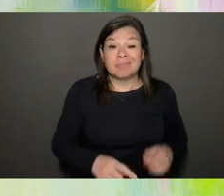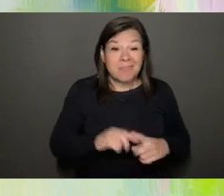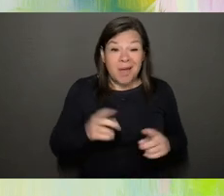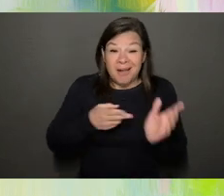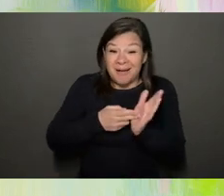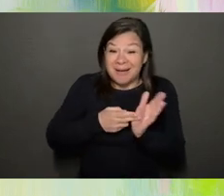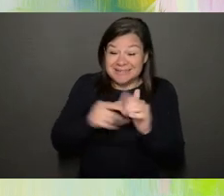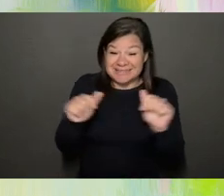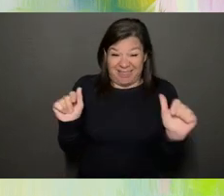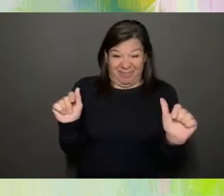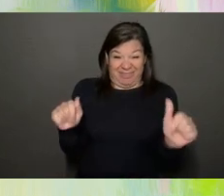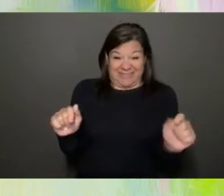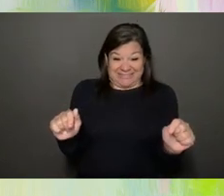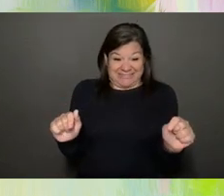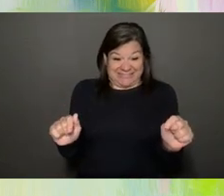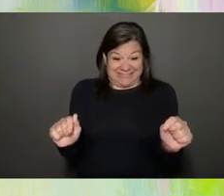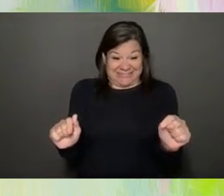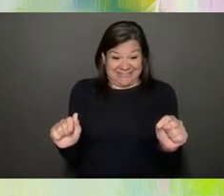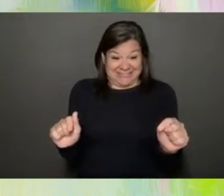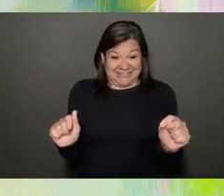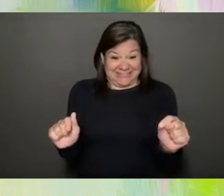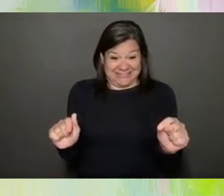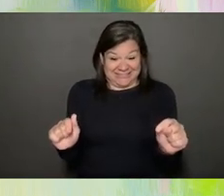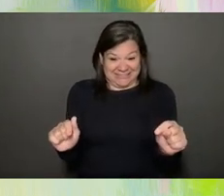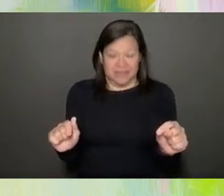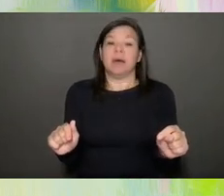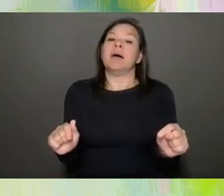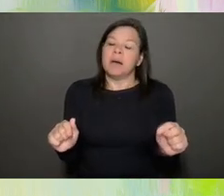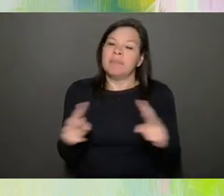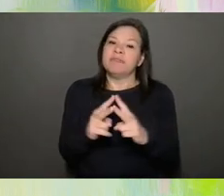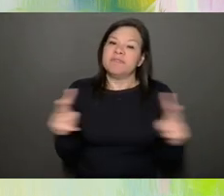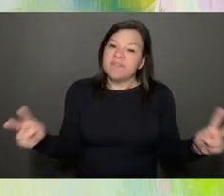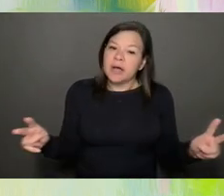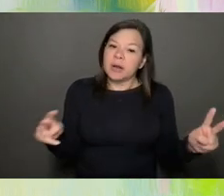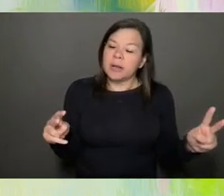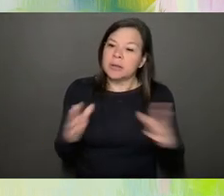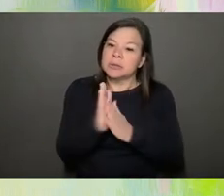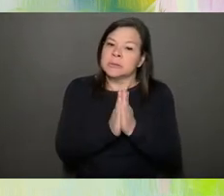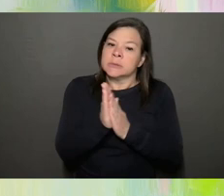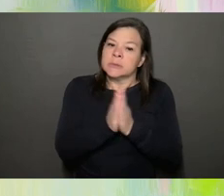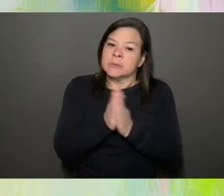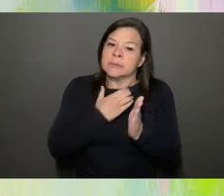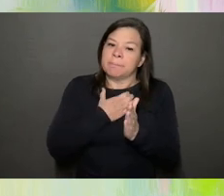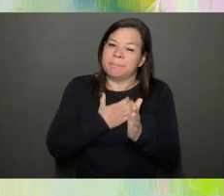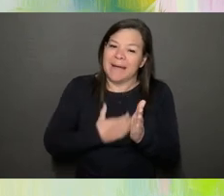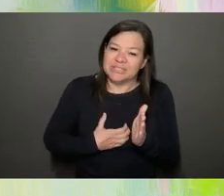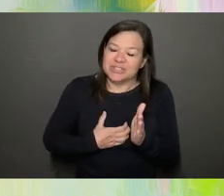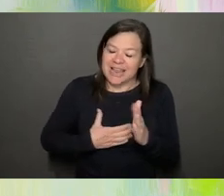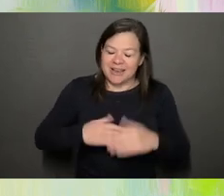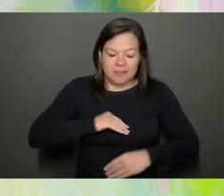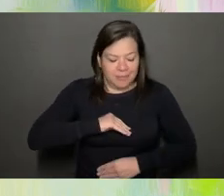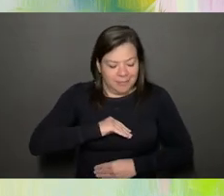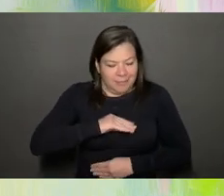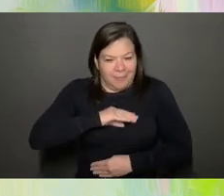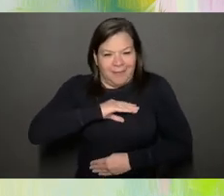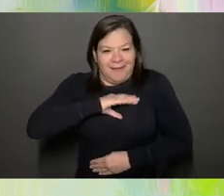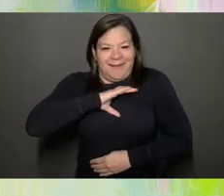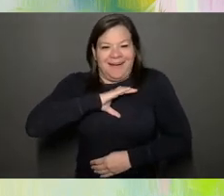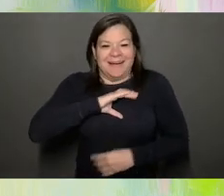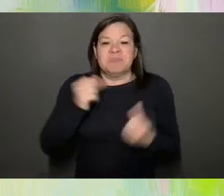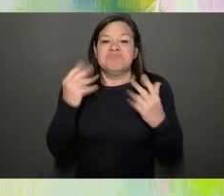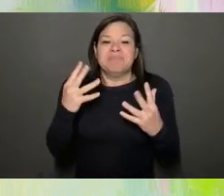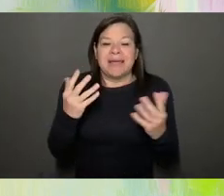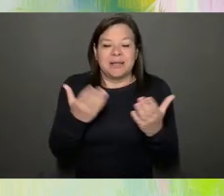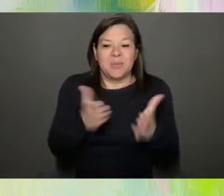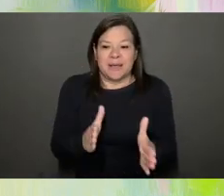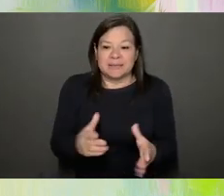of this is something I'm very passionate about, and it fills my bucket in many ways. It gives me a purpose.